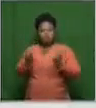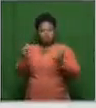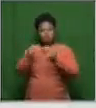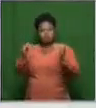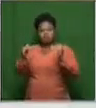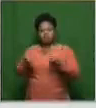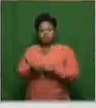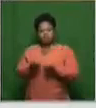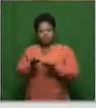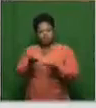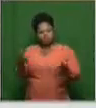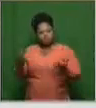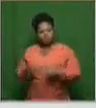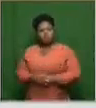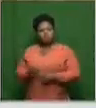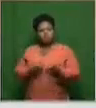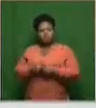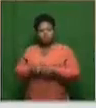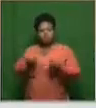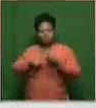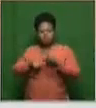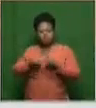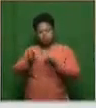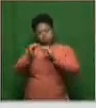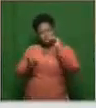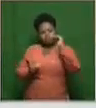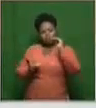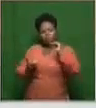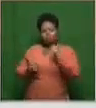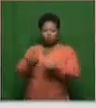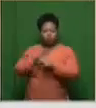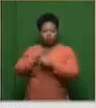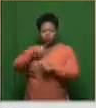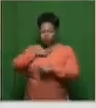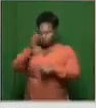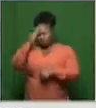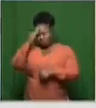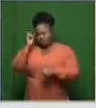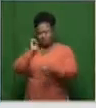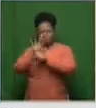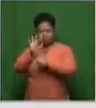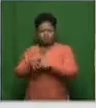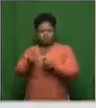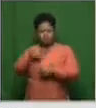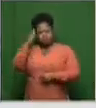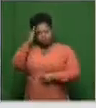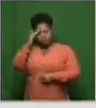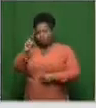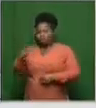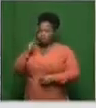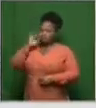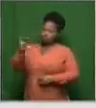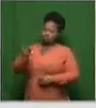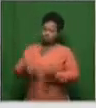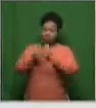the need for structural equality given the impact of the pandemic. And we know that some of the richer countries have already